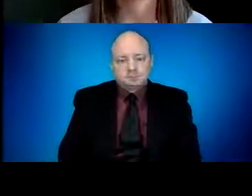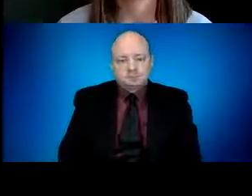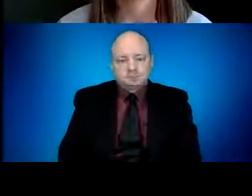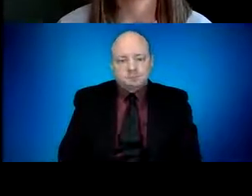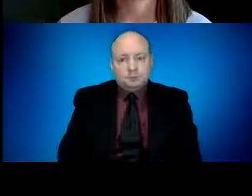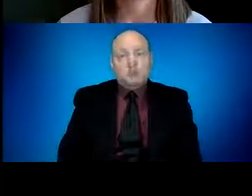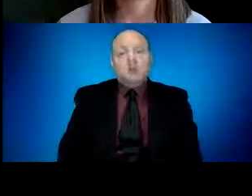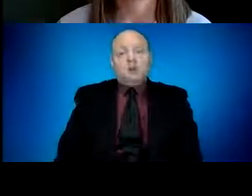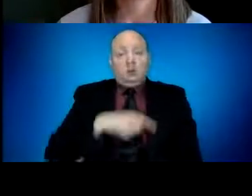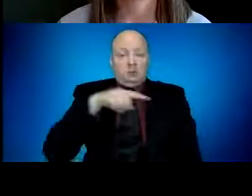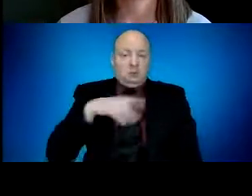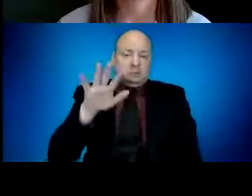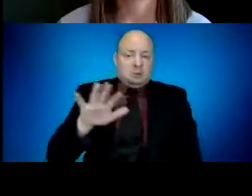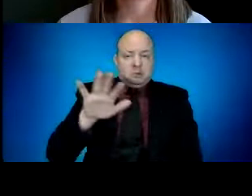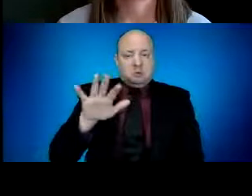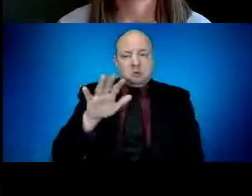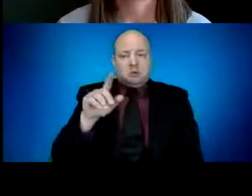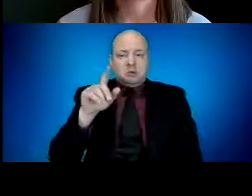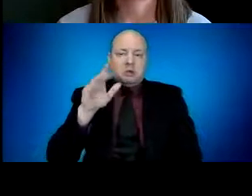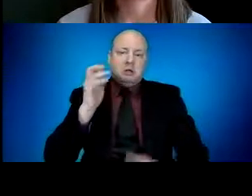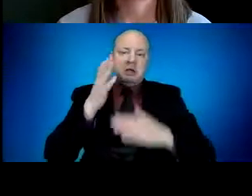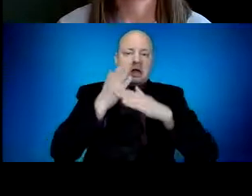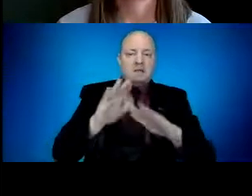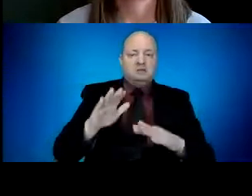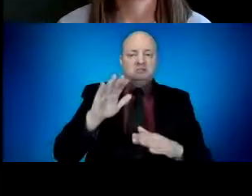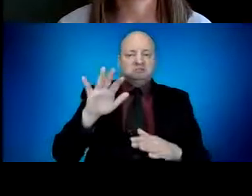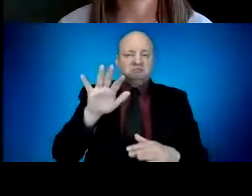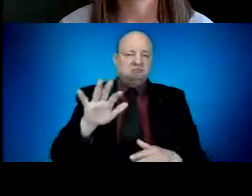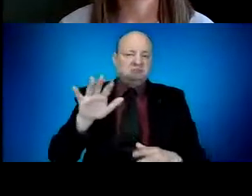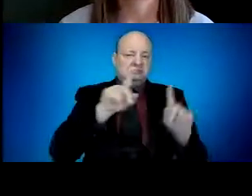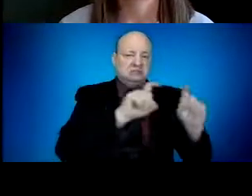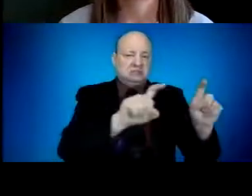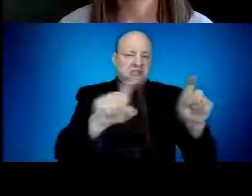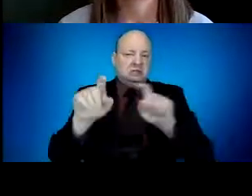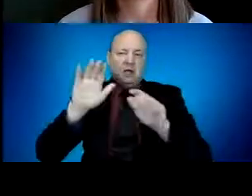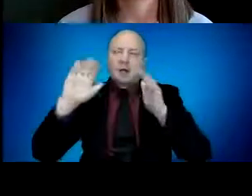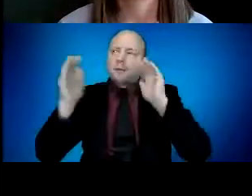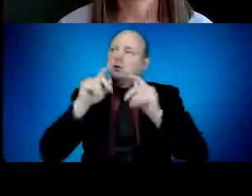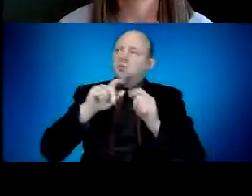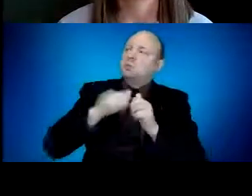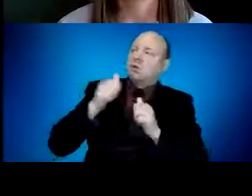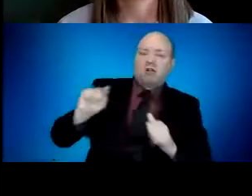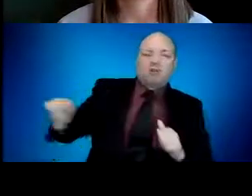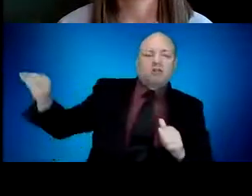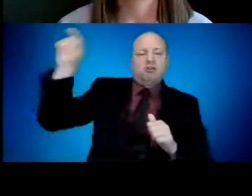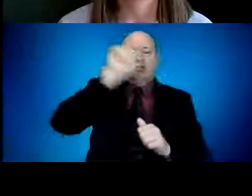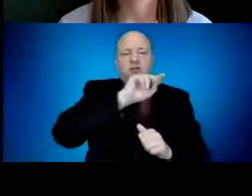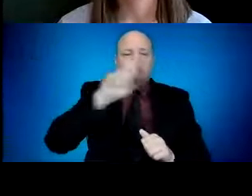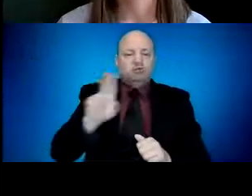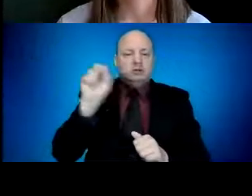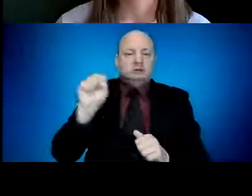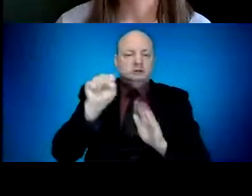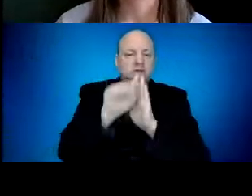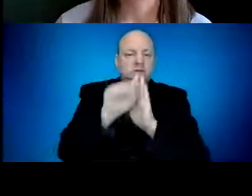we have a low percent positivity indicating that sufficient testing is happening here in Oregon. It's an indication